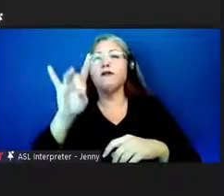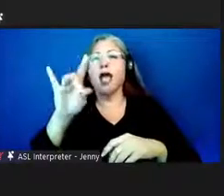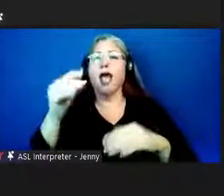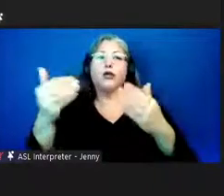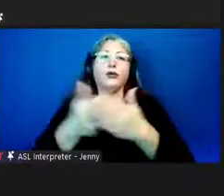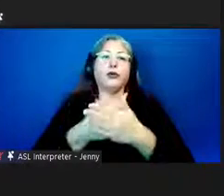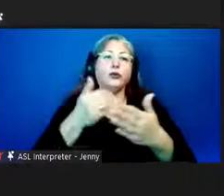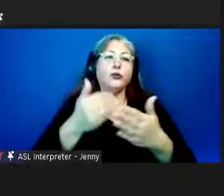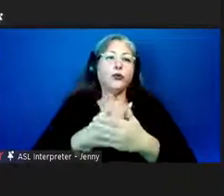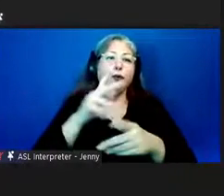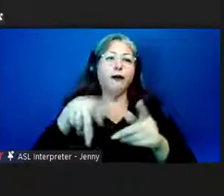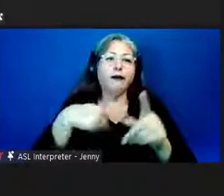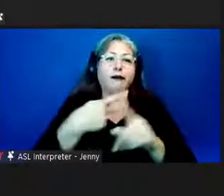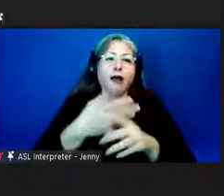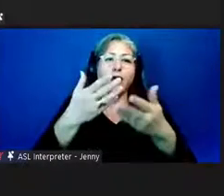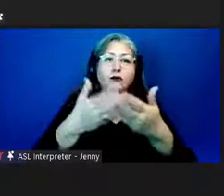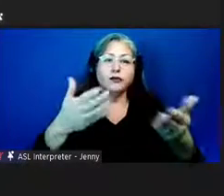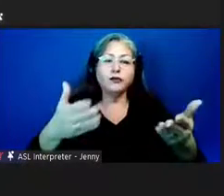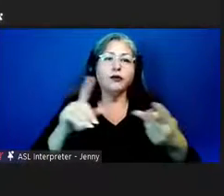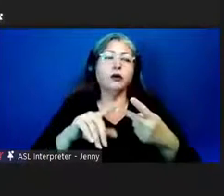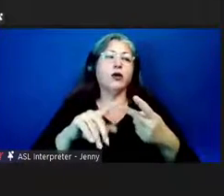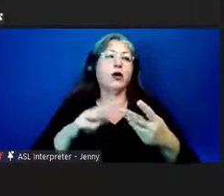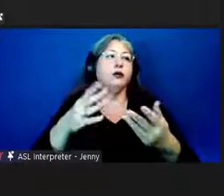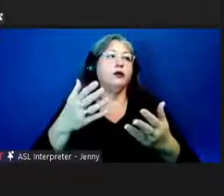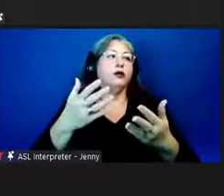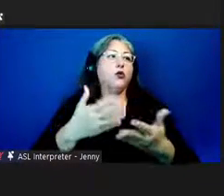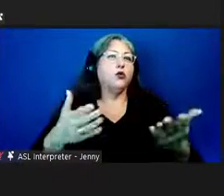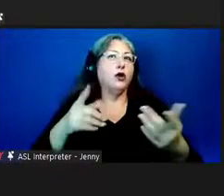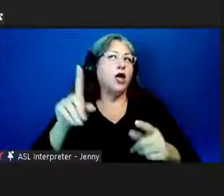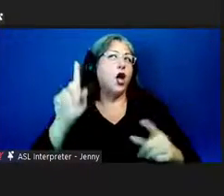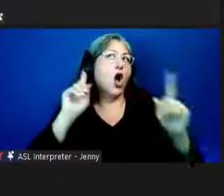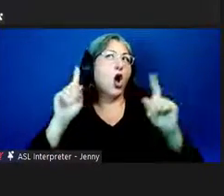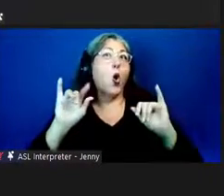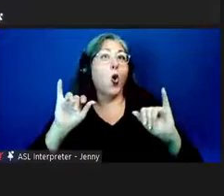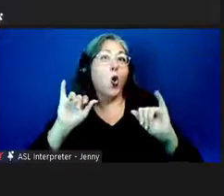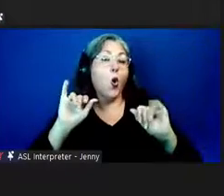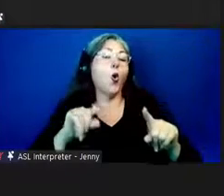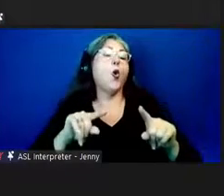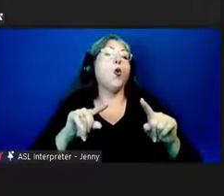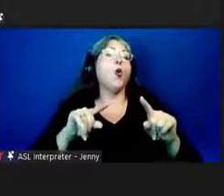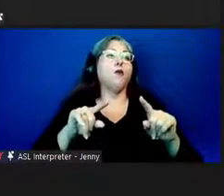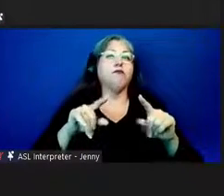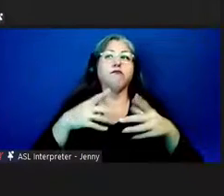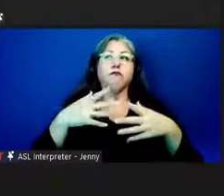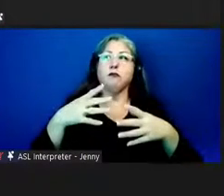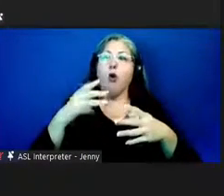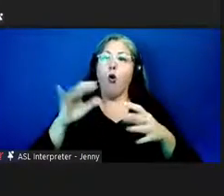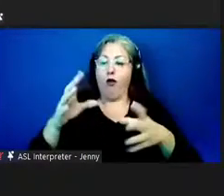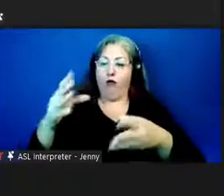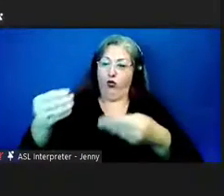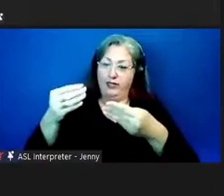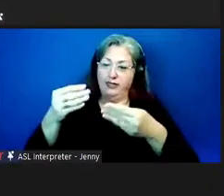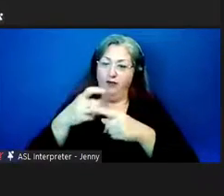resources or resources they had heard about or had actually received from